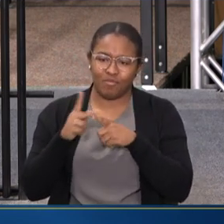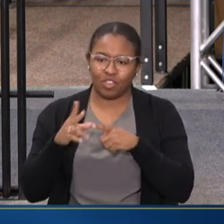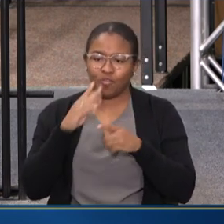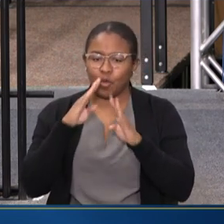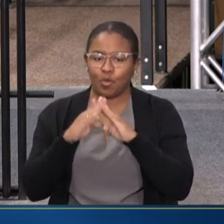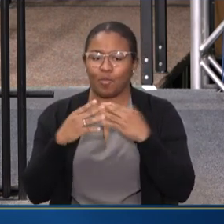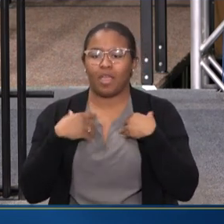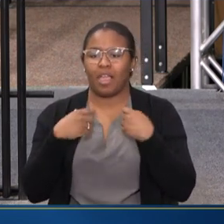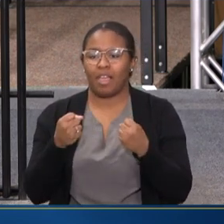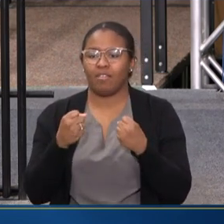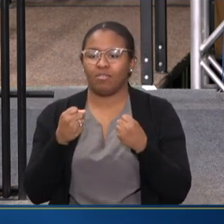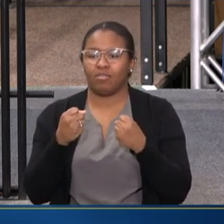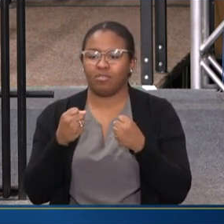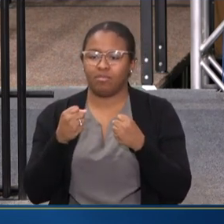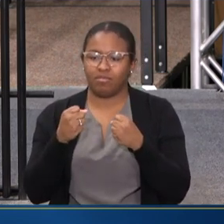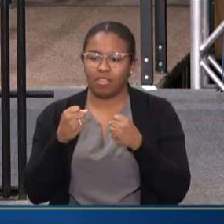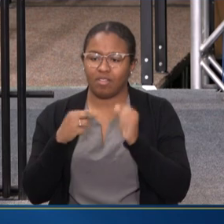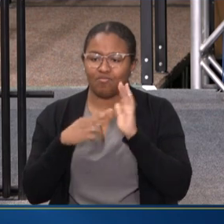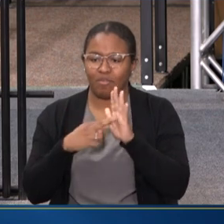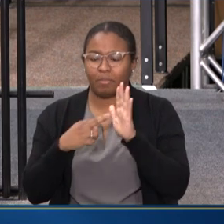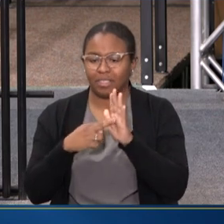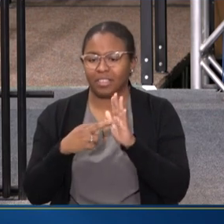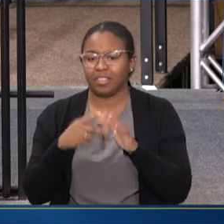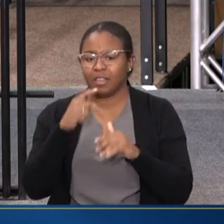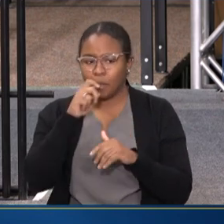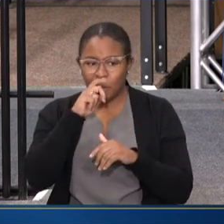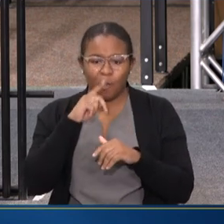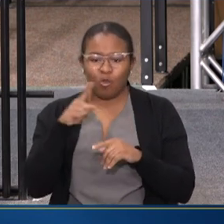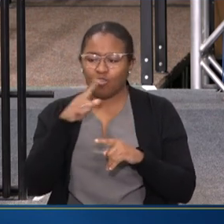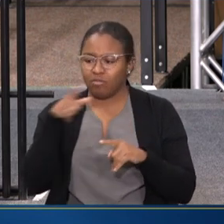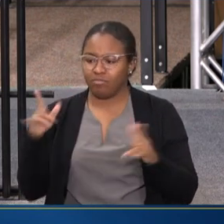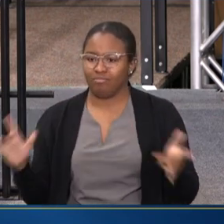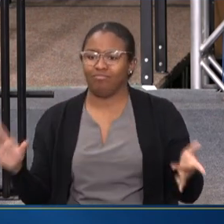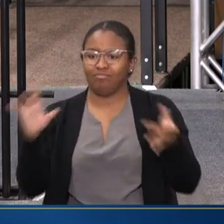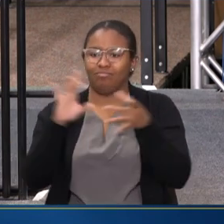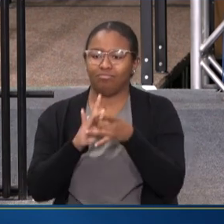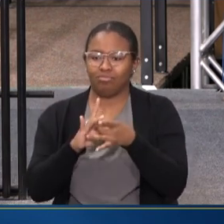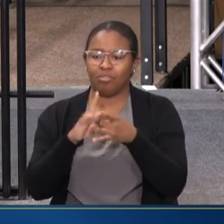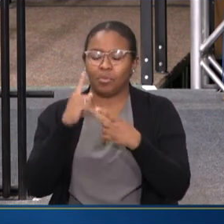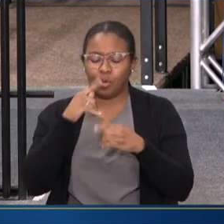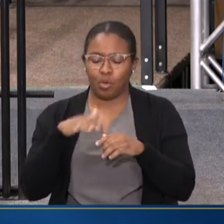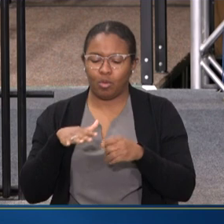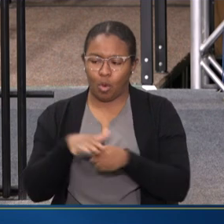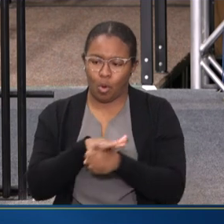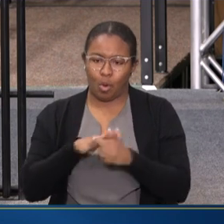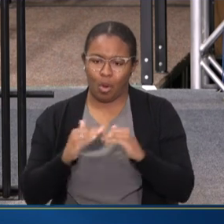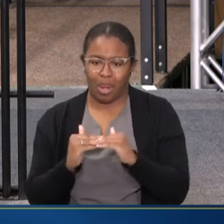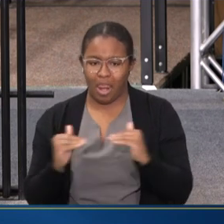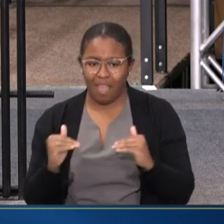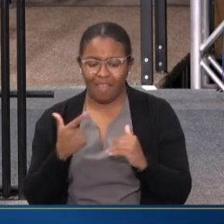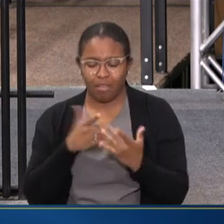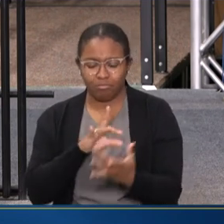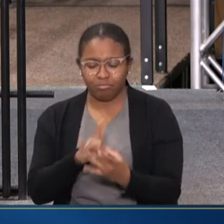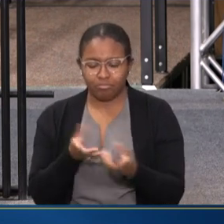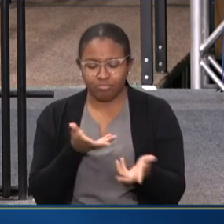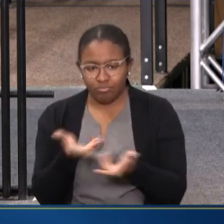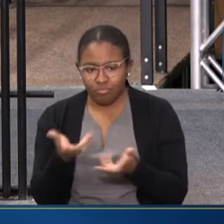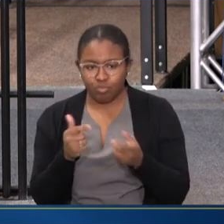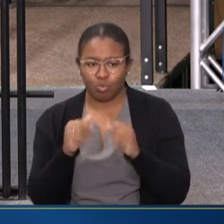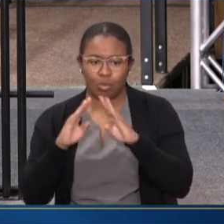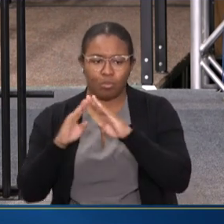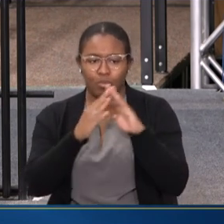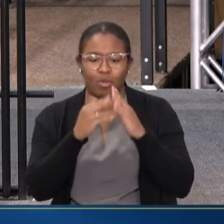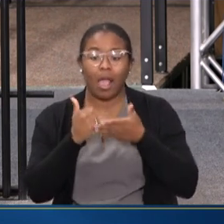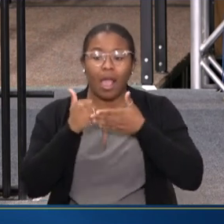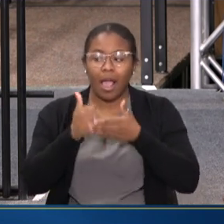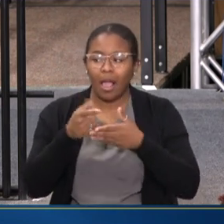REPRESENTATIVES, WHICH REALLY SERVE AS A BRIDGE AT THAT VERY LOCAL LEVEL IN REACHING OUT TO THE COMMUNITY, HELPING